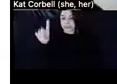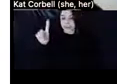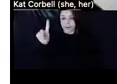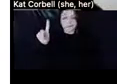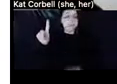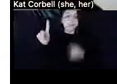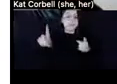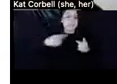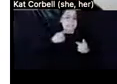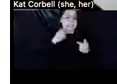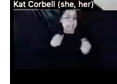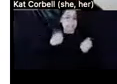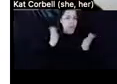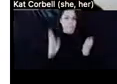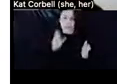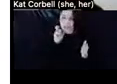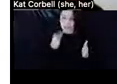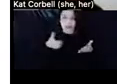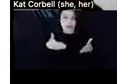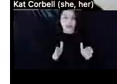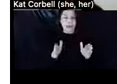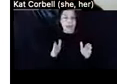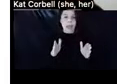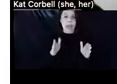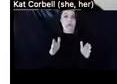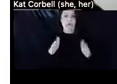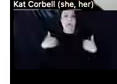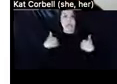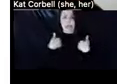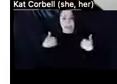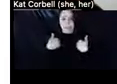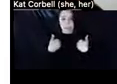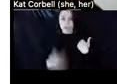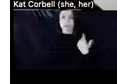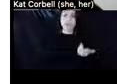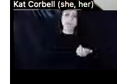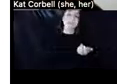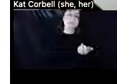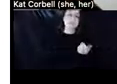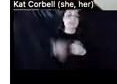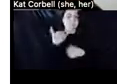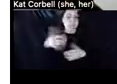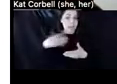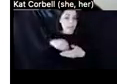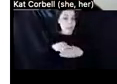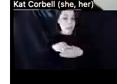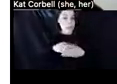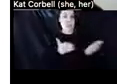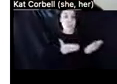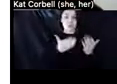did not allow animals on site and that included service animals and emotional support animals,